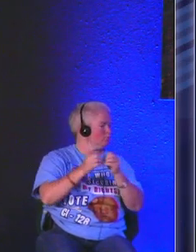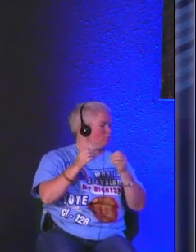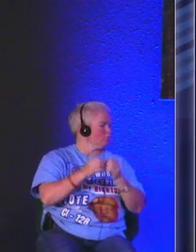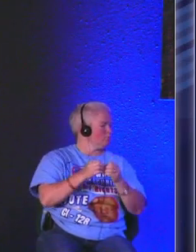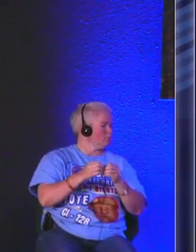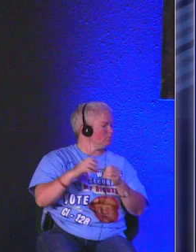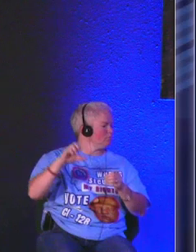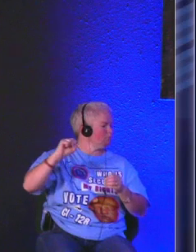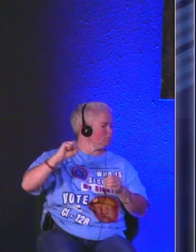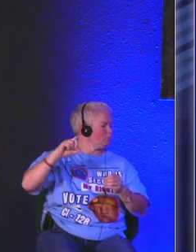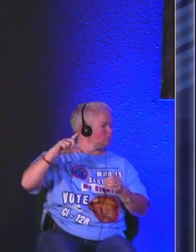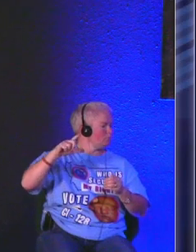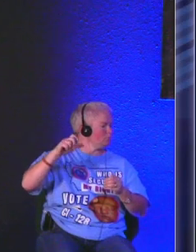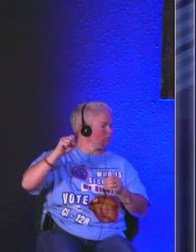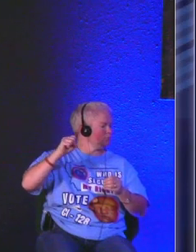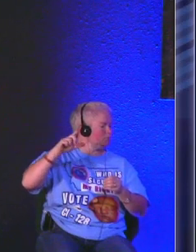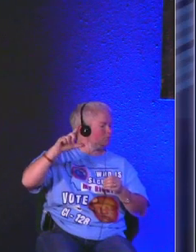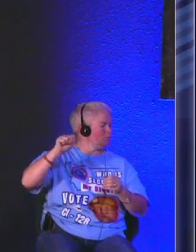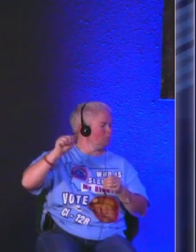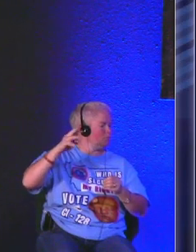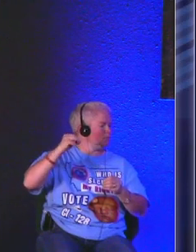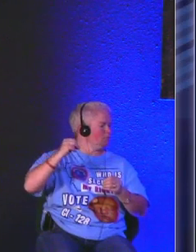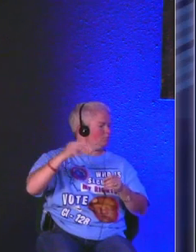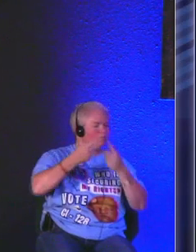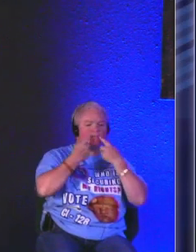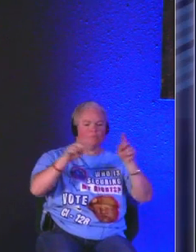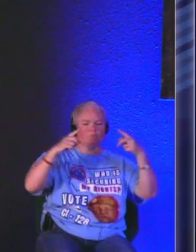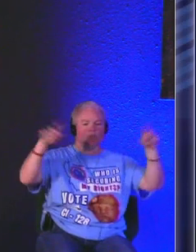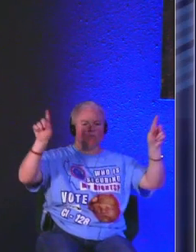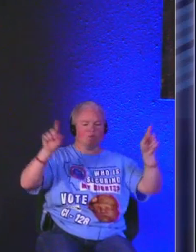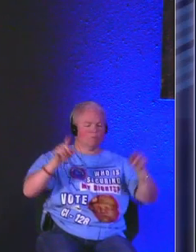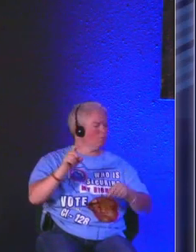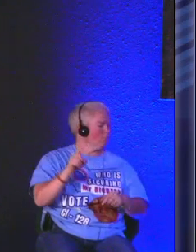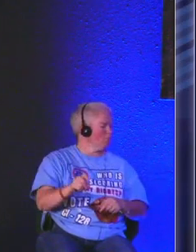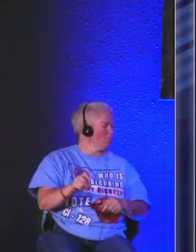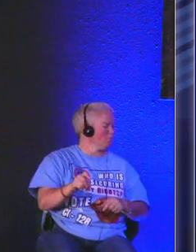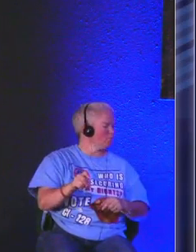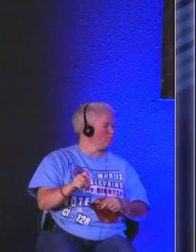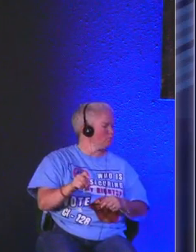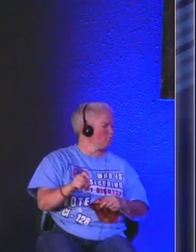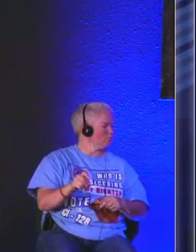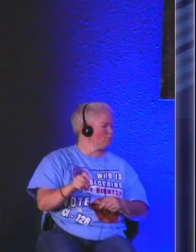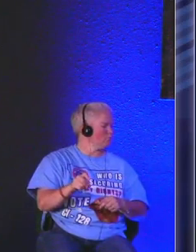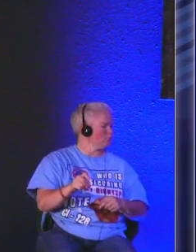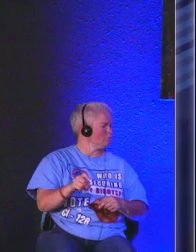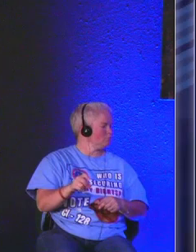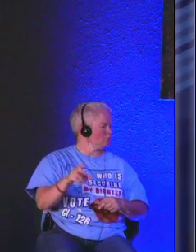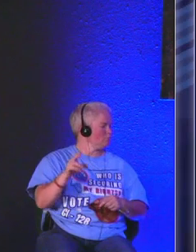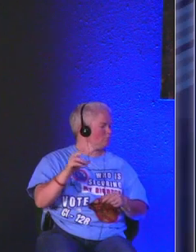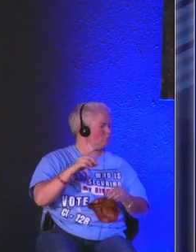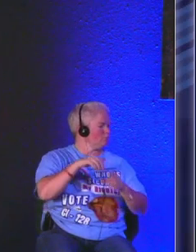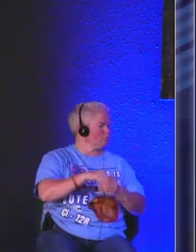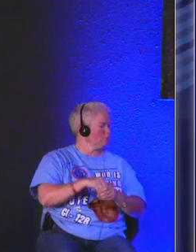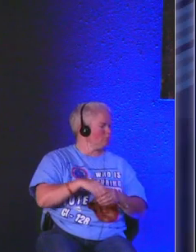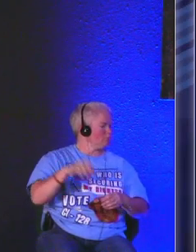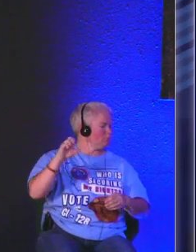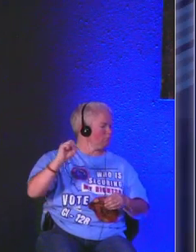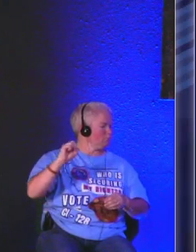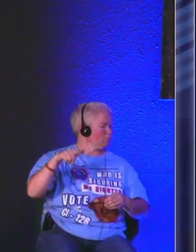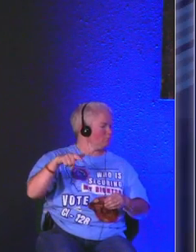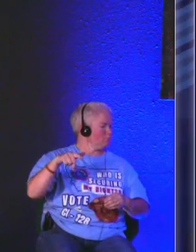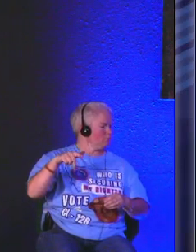psalm of proclamation as well as dependence in Psalm 23